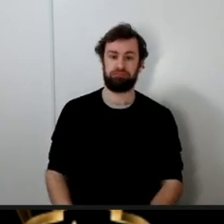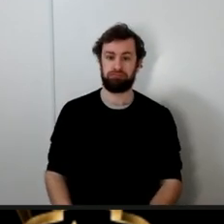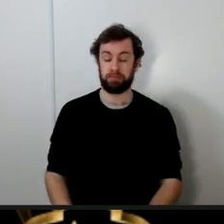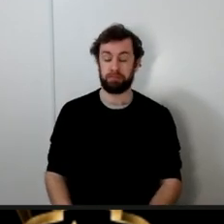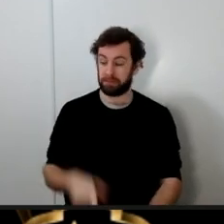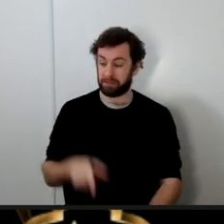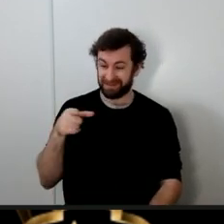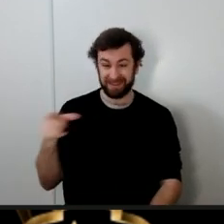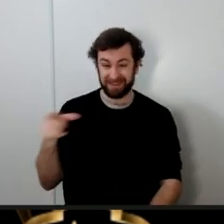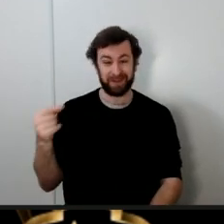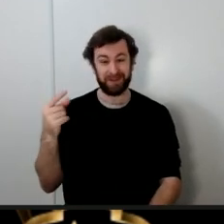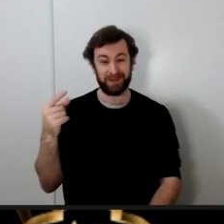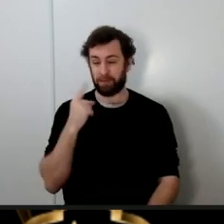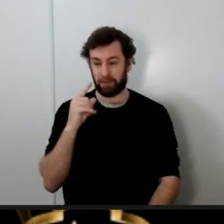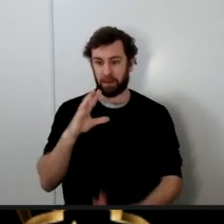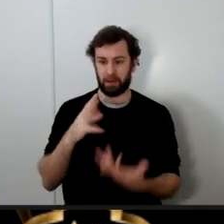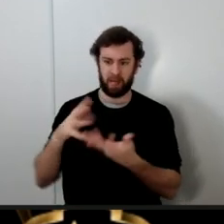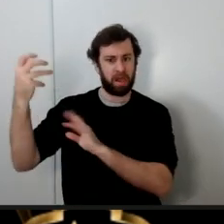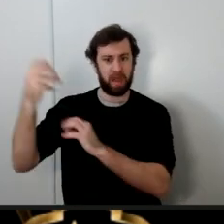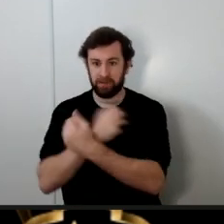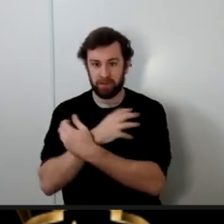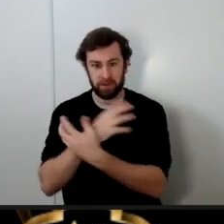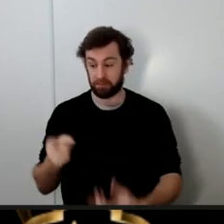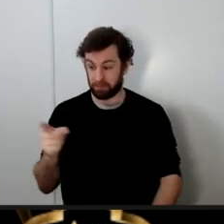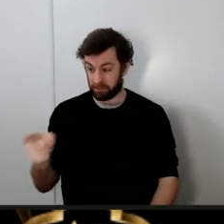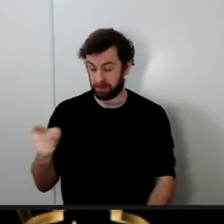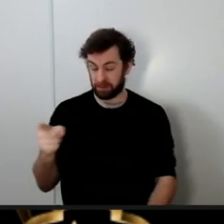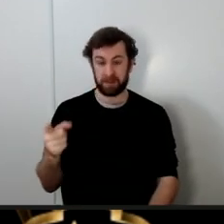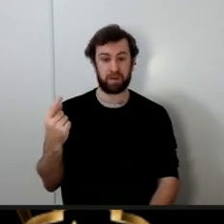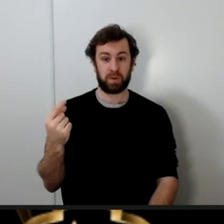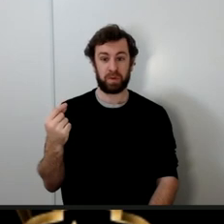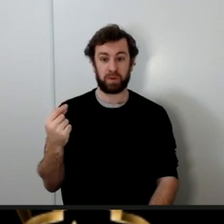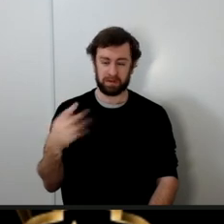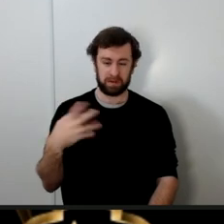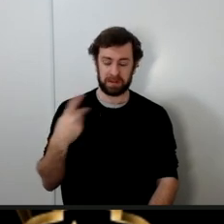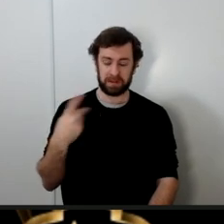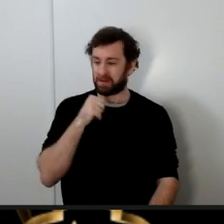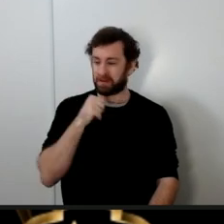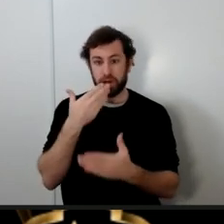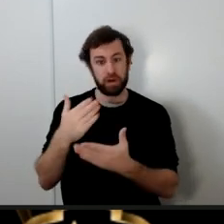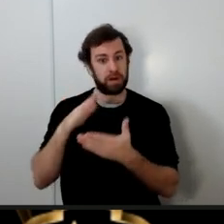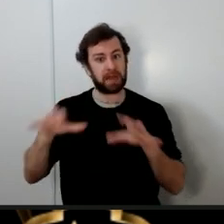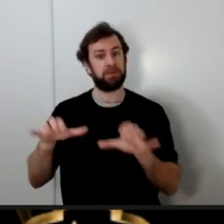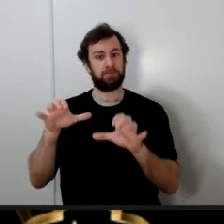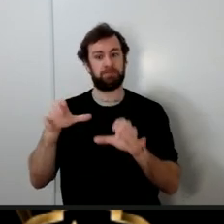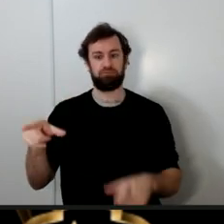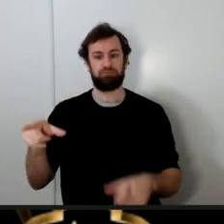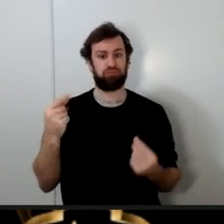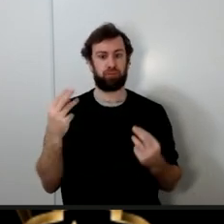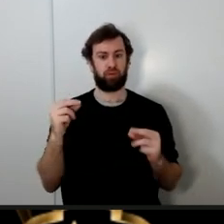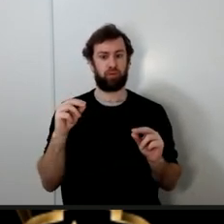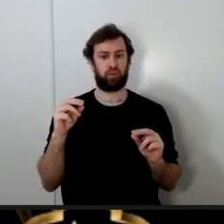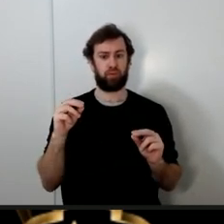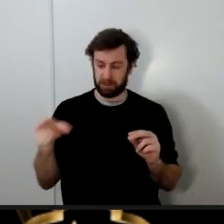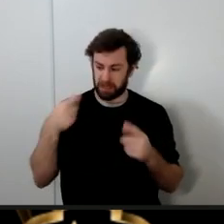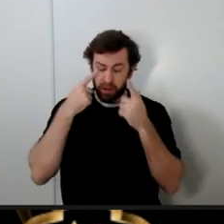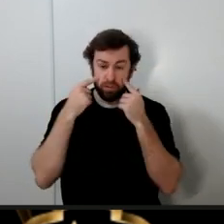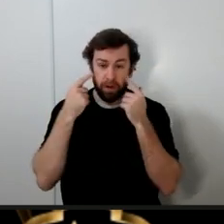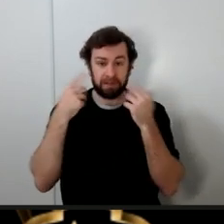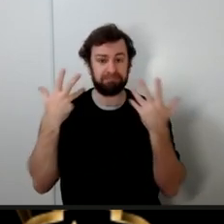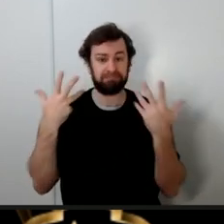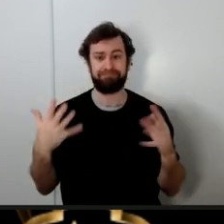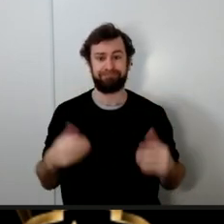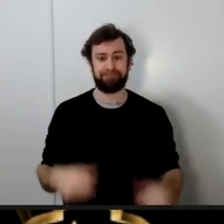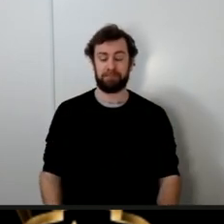disunity no did she commit an indecent act no she cried she was crying and